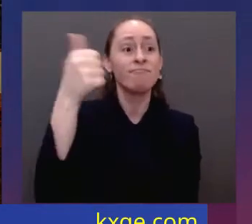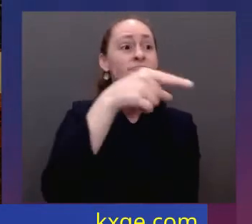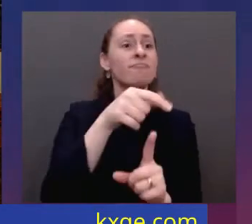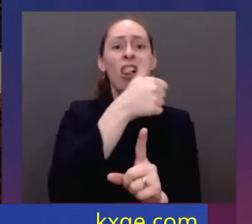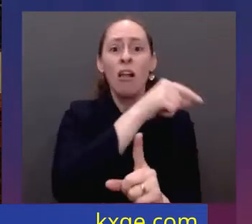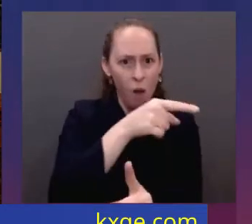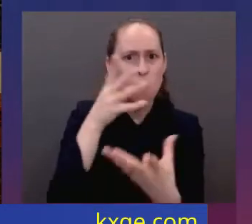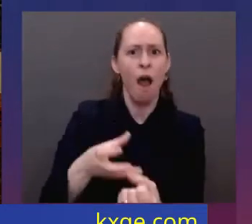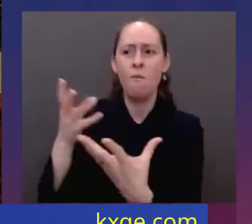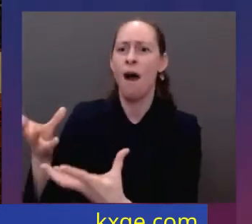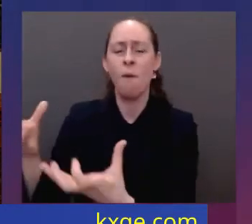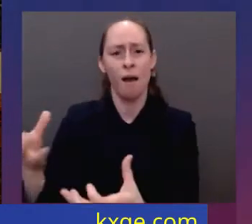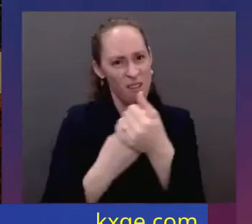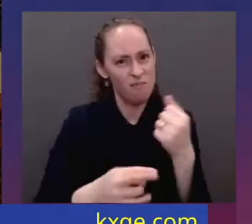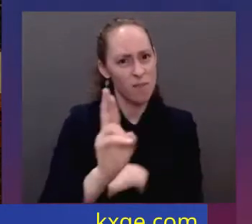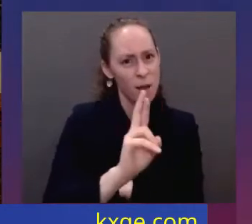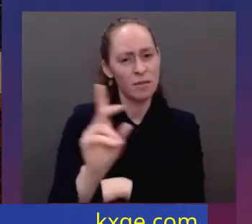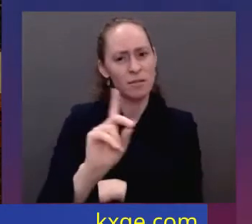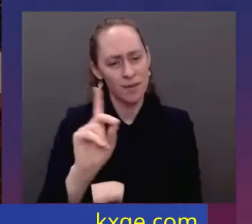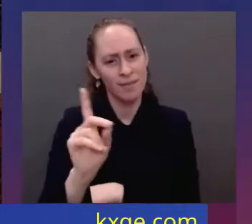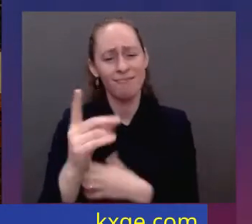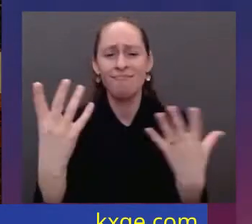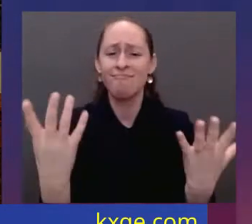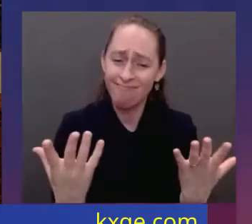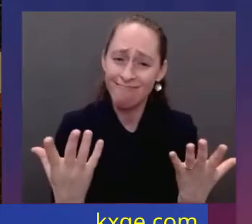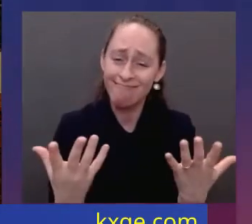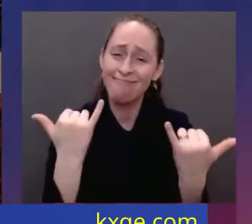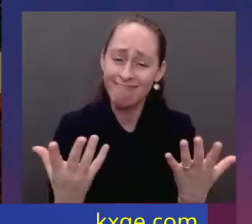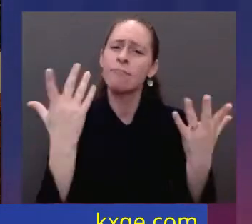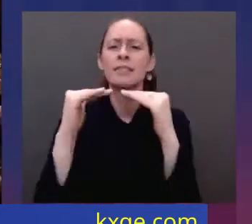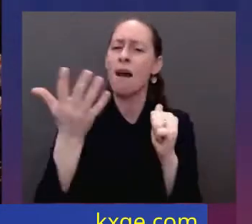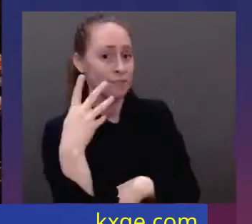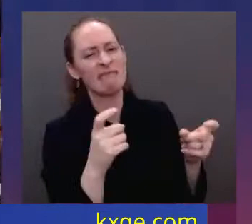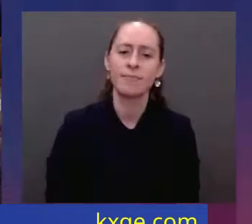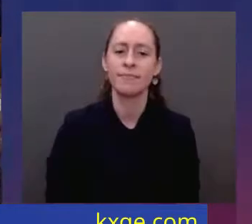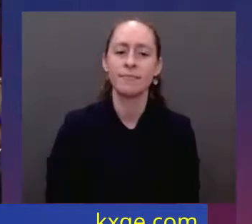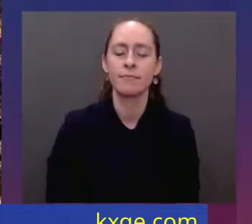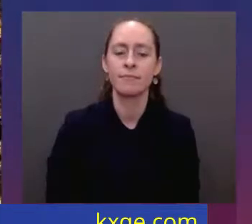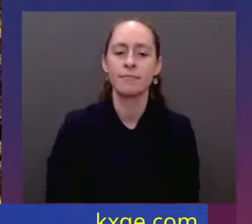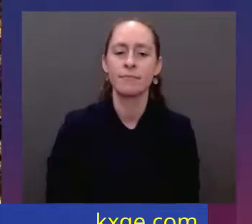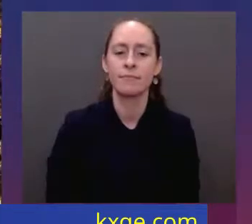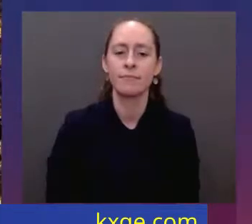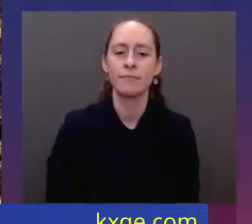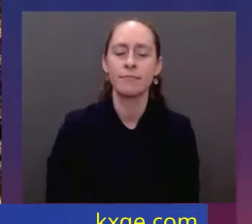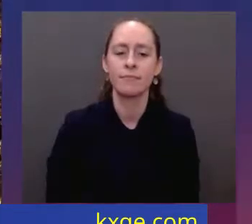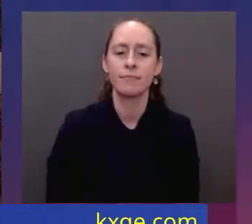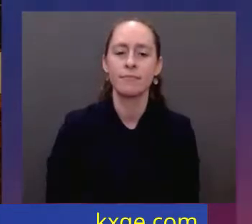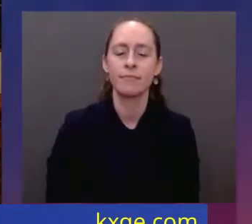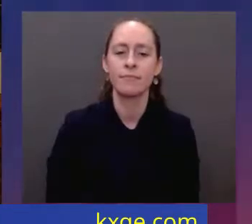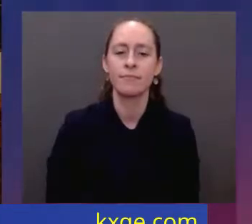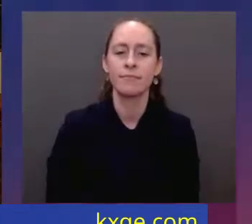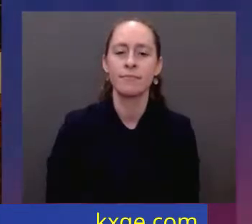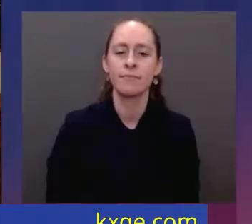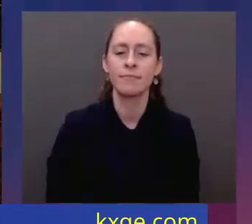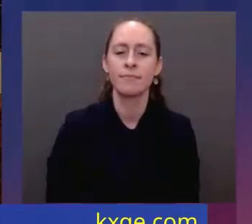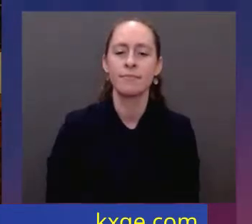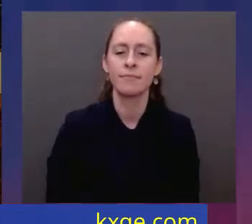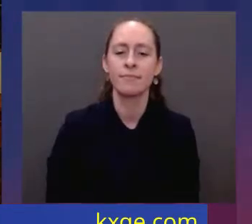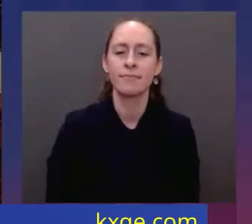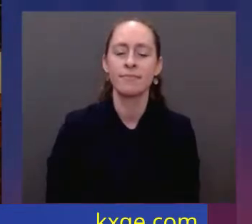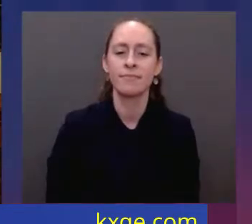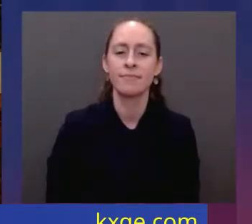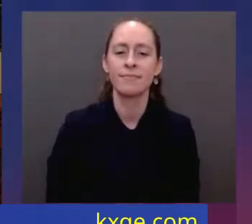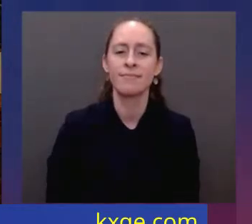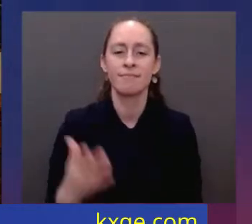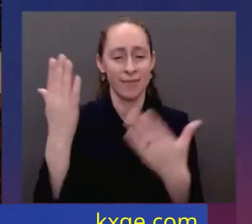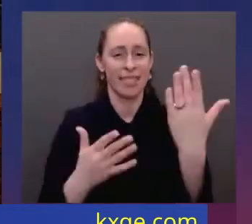if we're to advance liberty and justice, we need to secure our border and fix the immigration system. And as you might guess, I think we can do both. At our